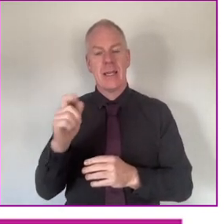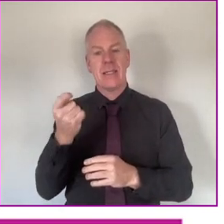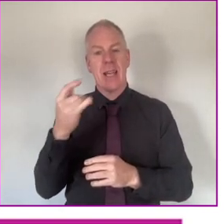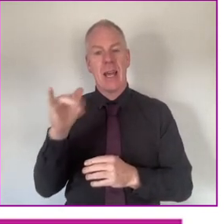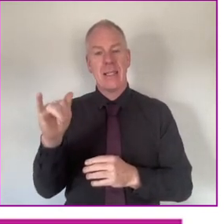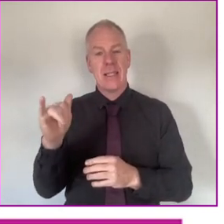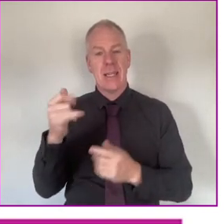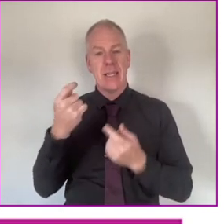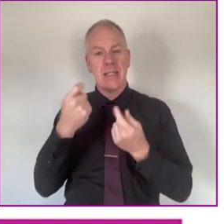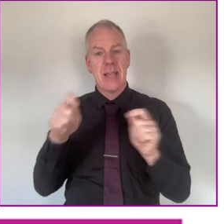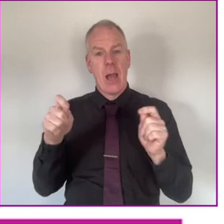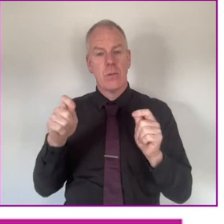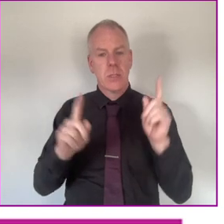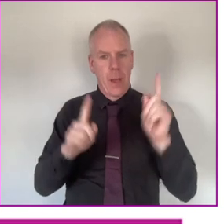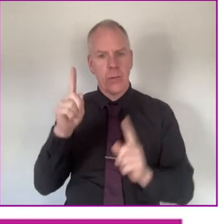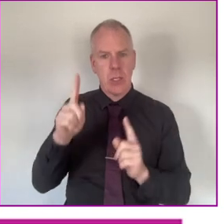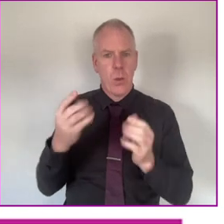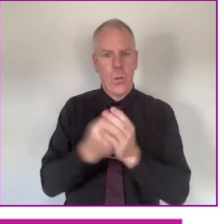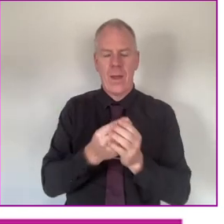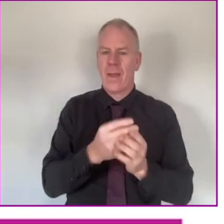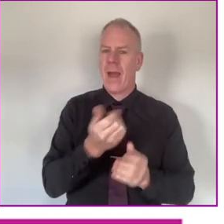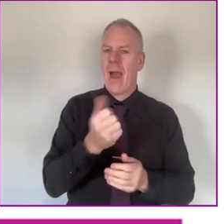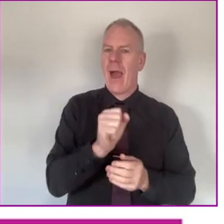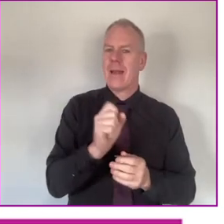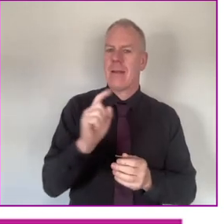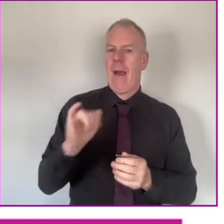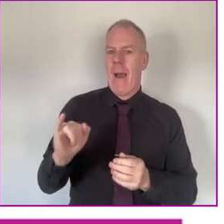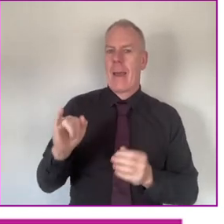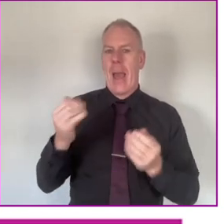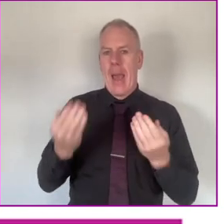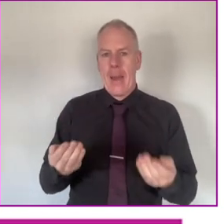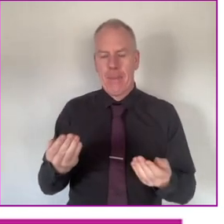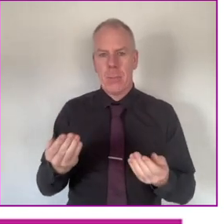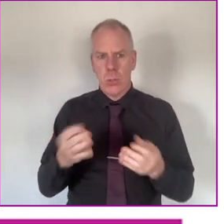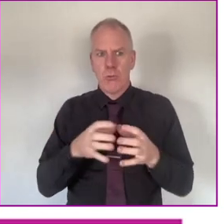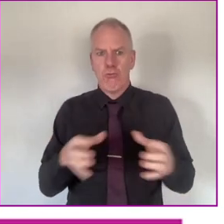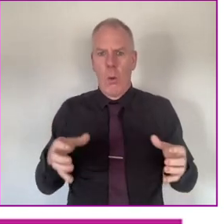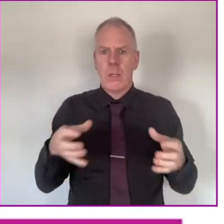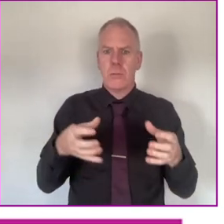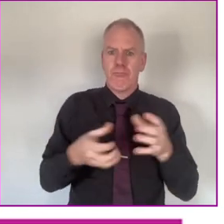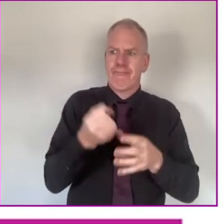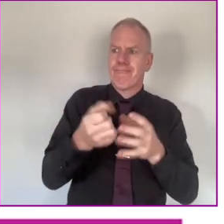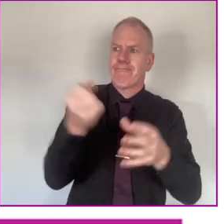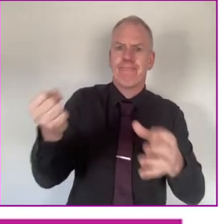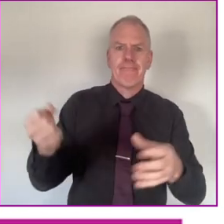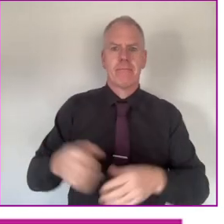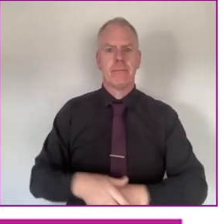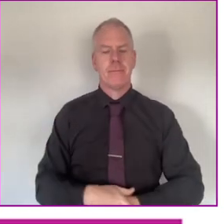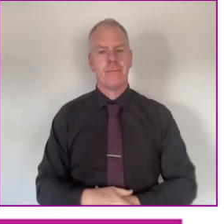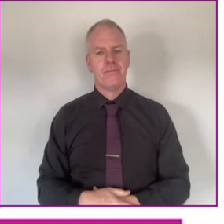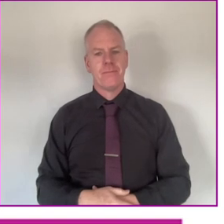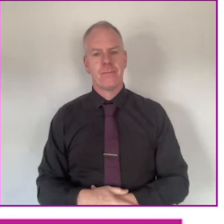for As I Am. So, the group has been growing, and we're going forward now and getting there.